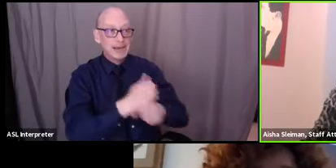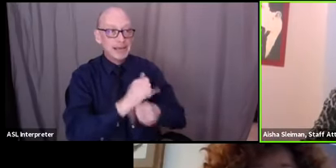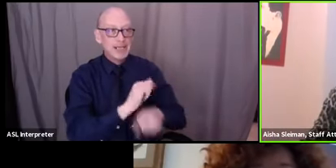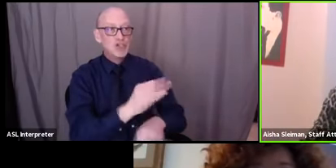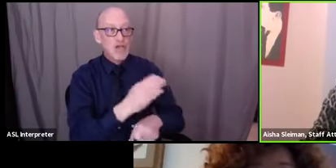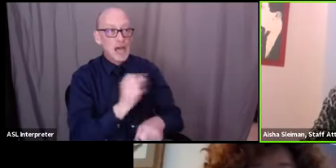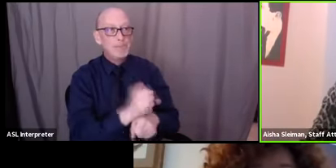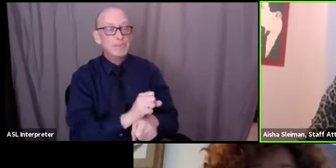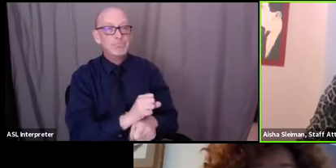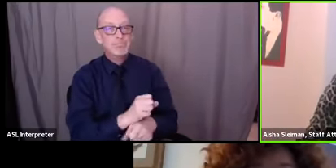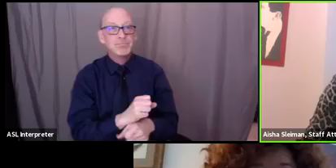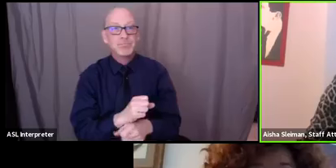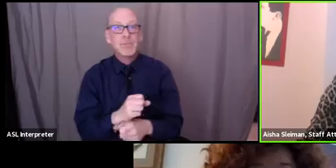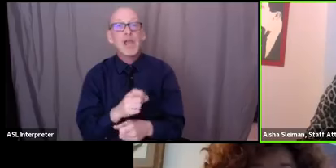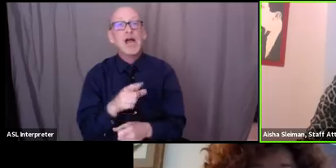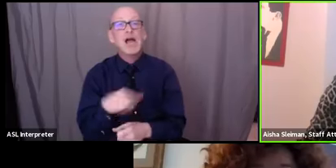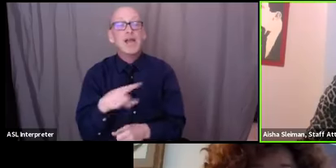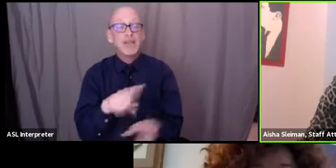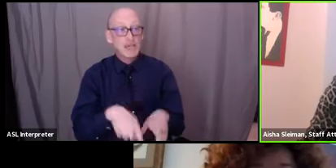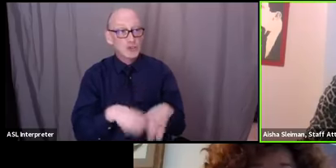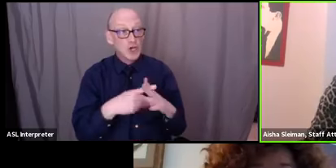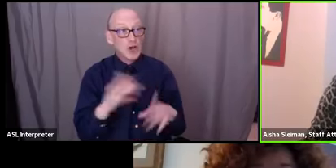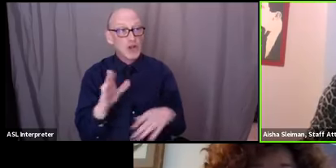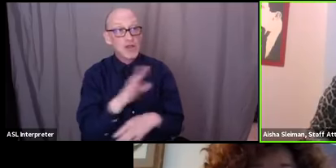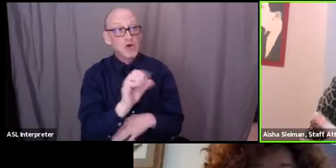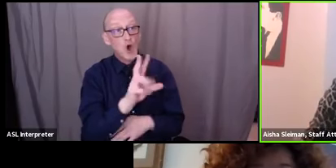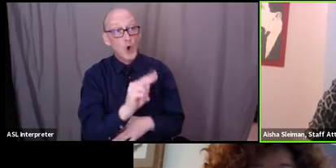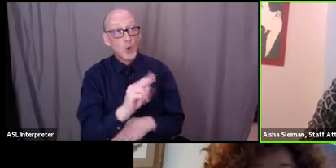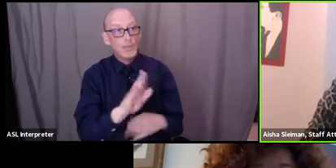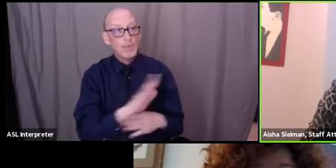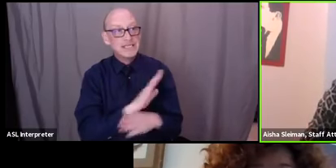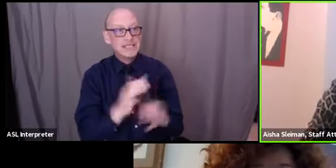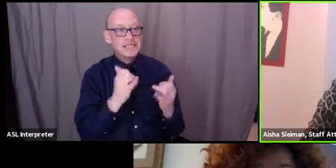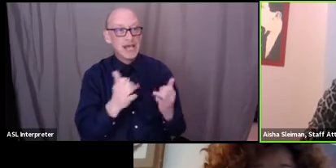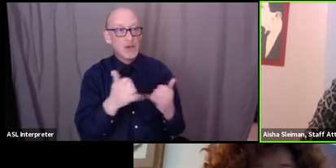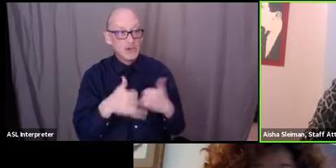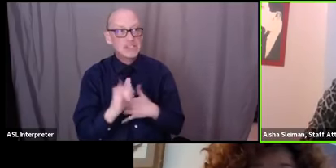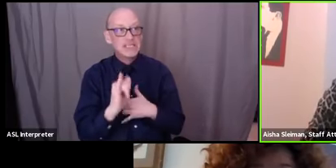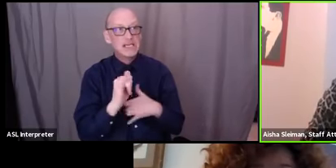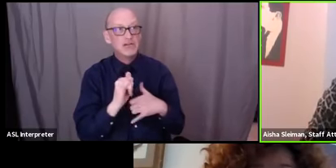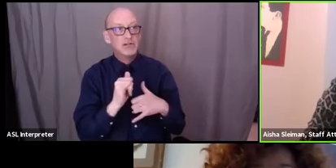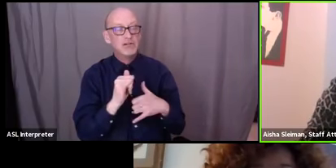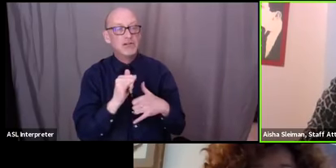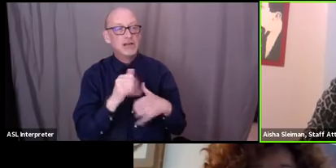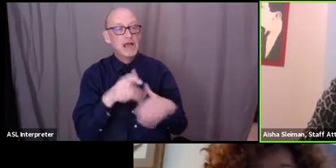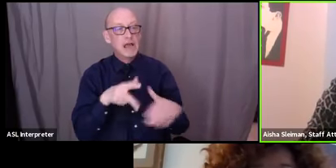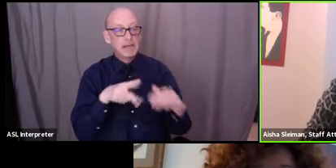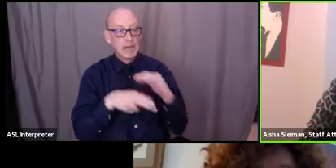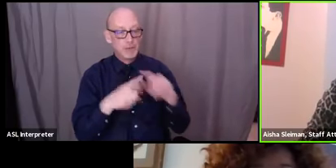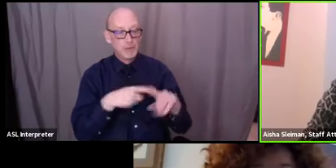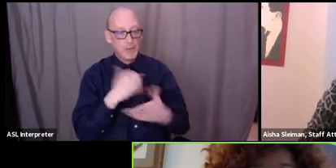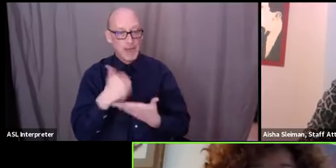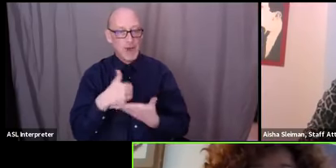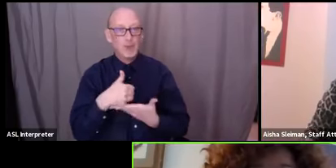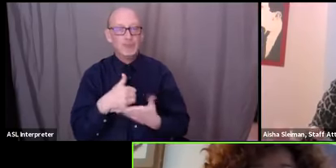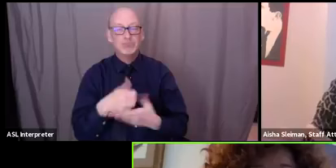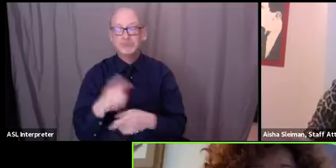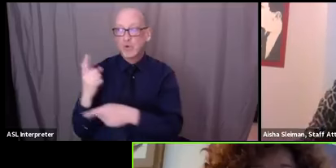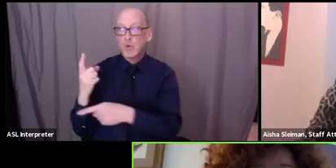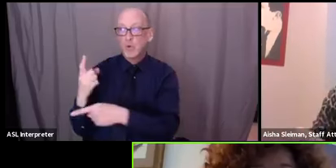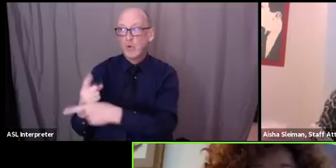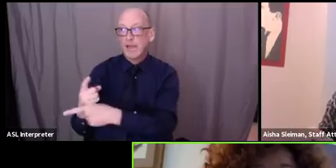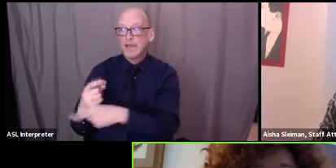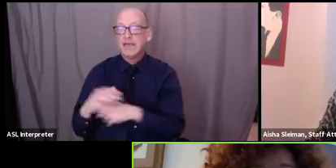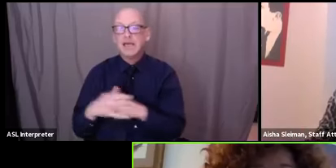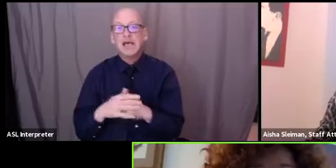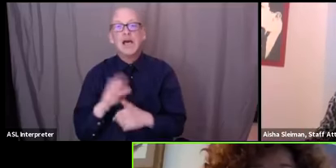so they start their own business and now they're still cut cut off from this assistance that's right yeah